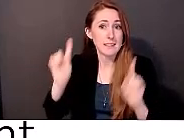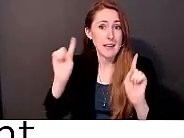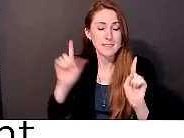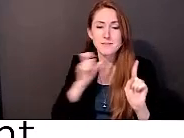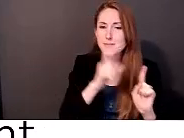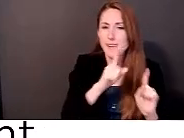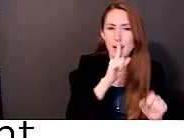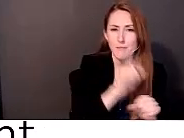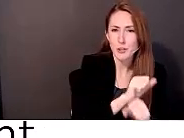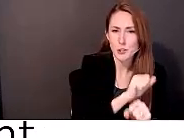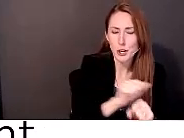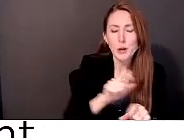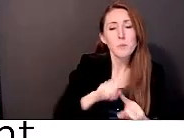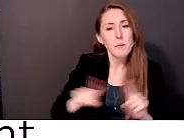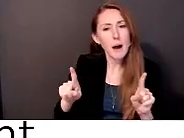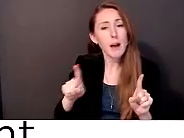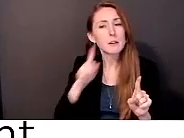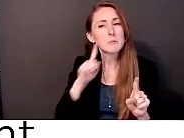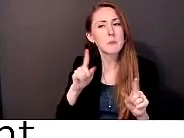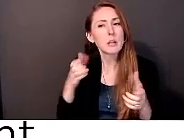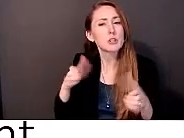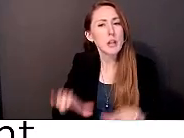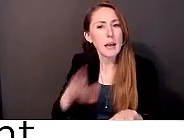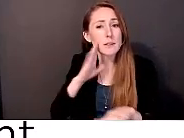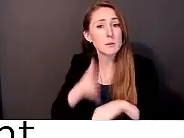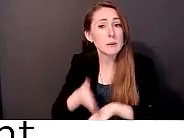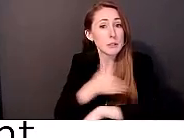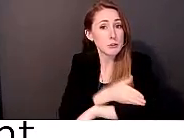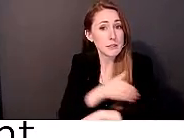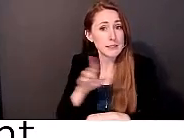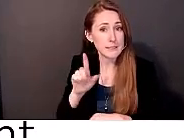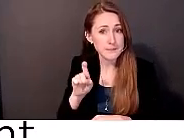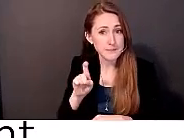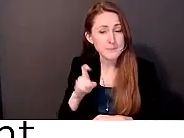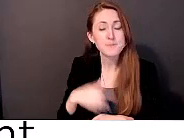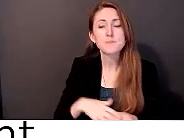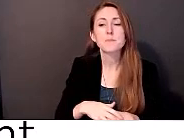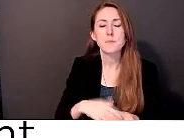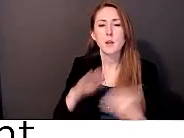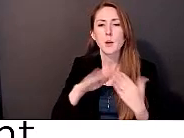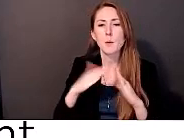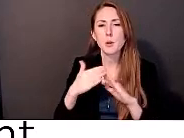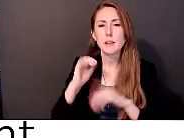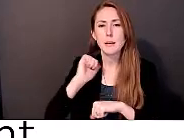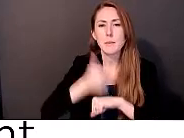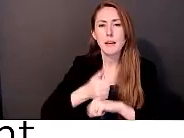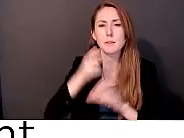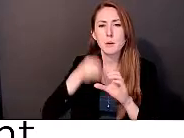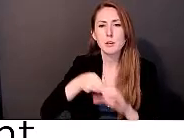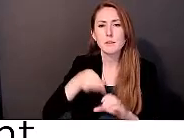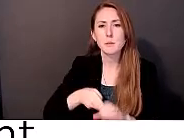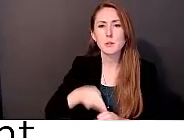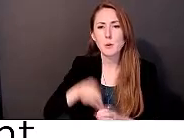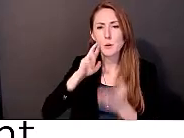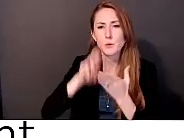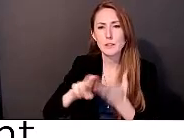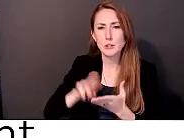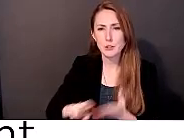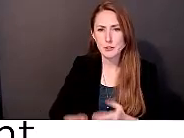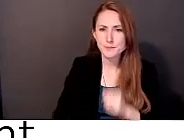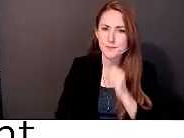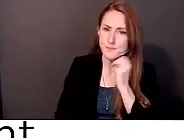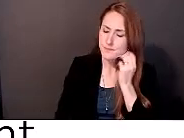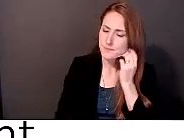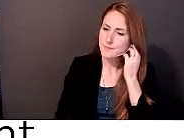these issues faced by rural disabled people is through community-based participatory research, and this